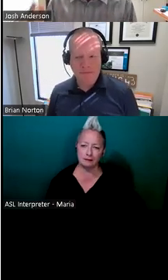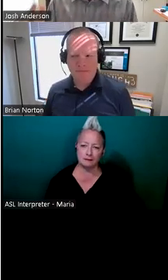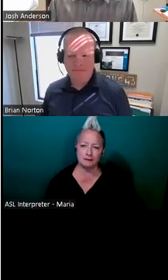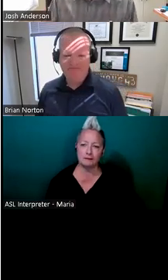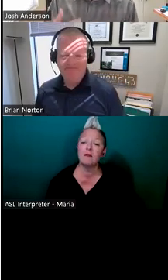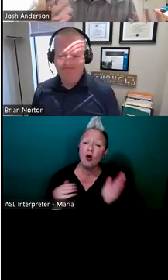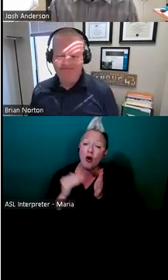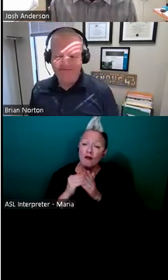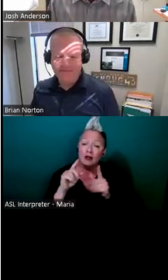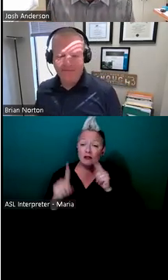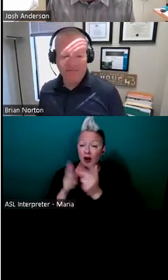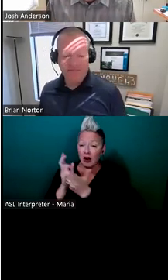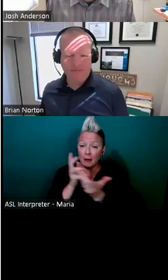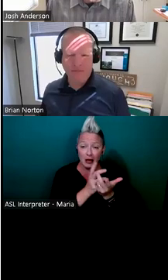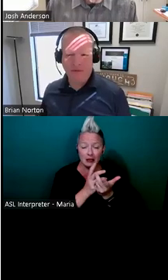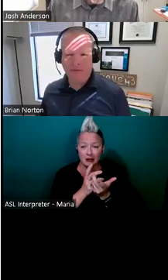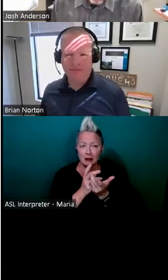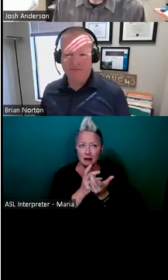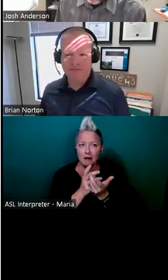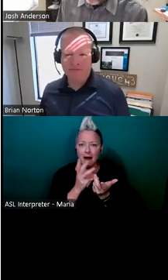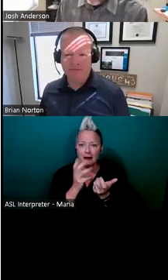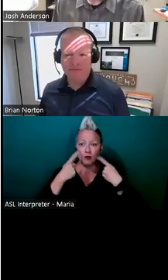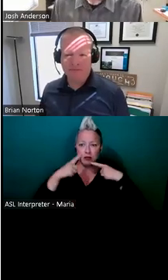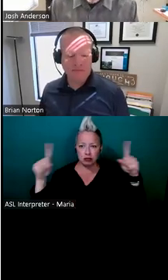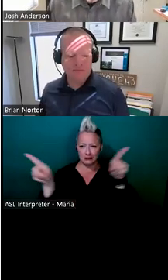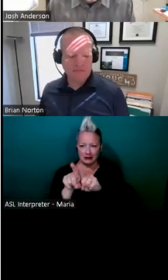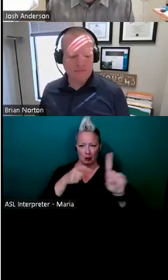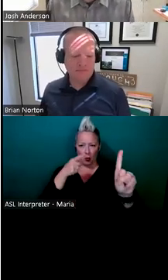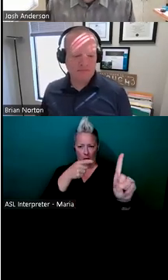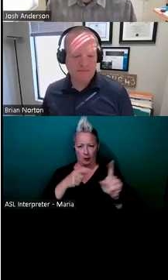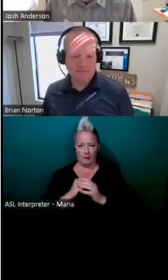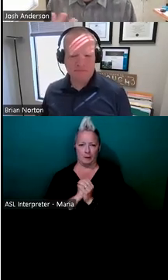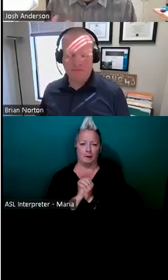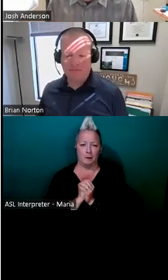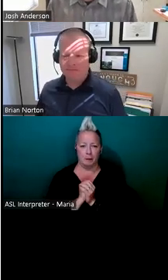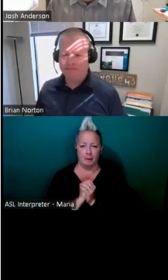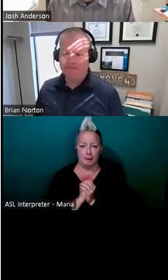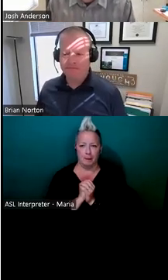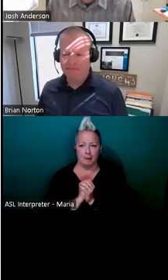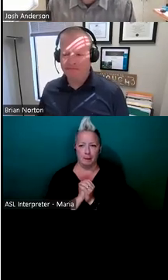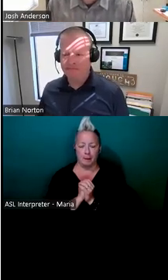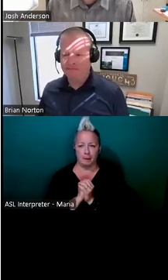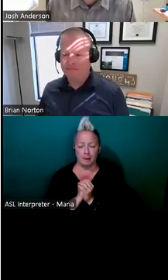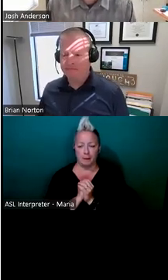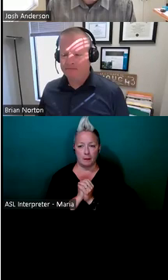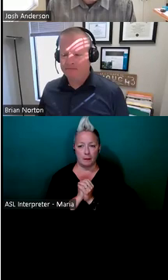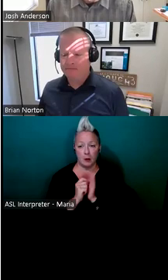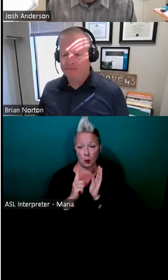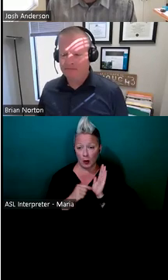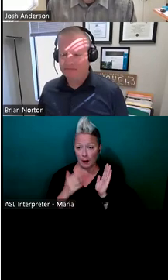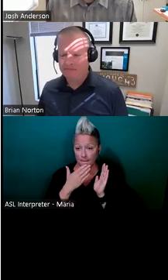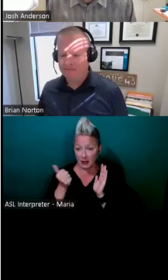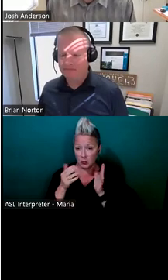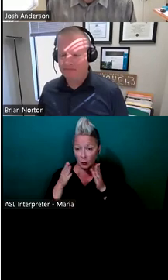accommodations that can accomplish the same goal. One way to really kind of help find what works best for the individual is to really